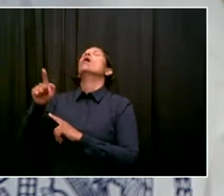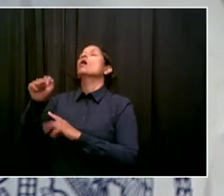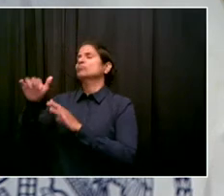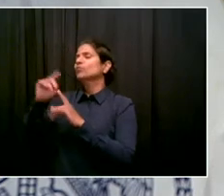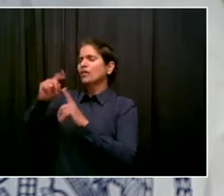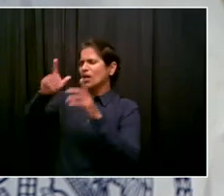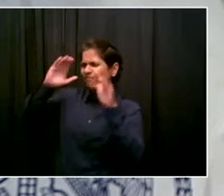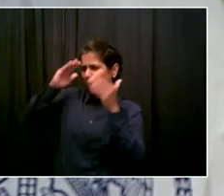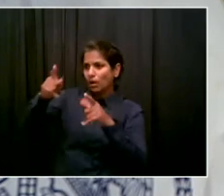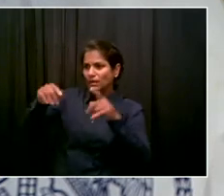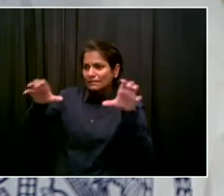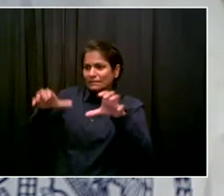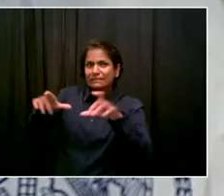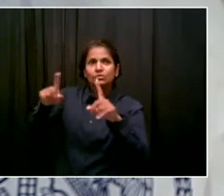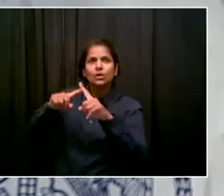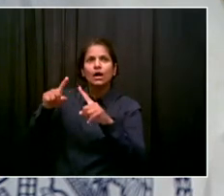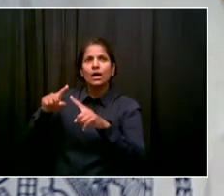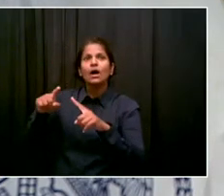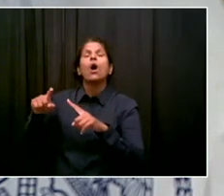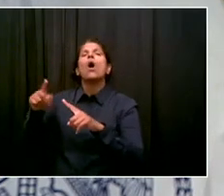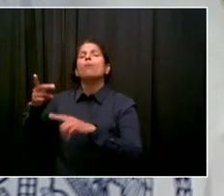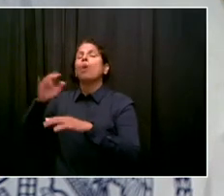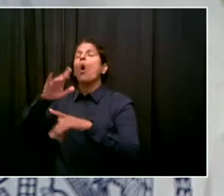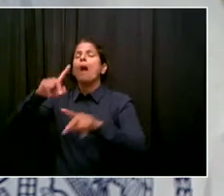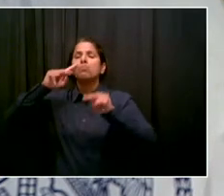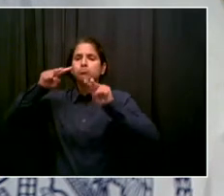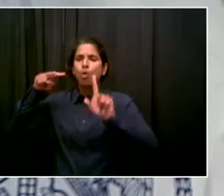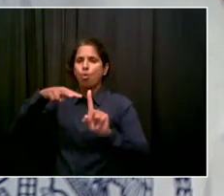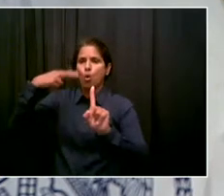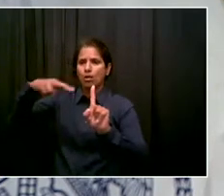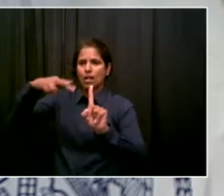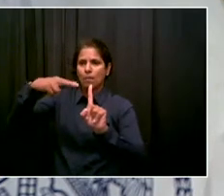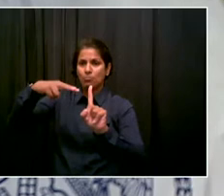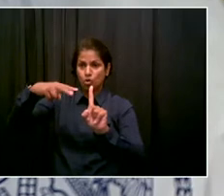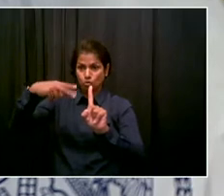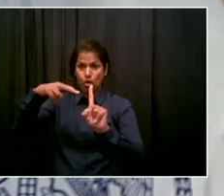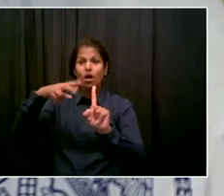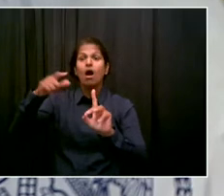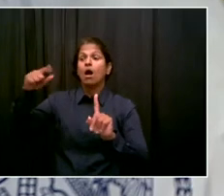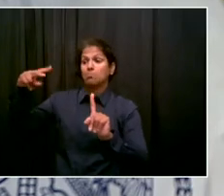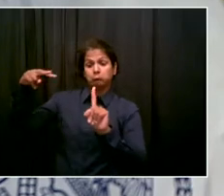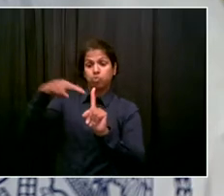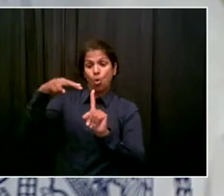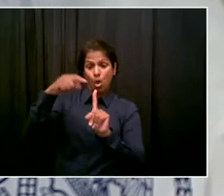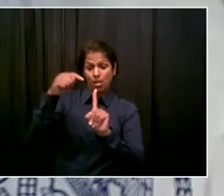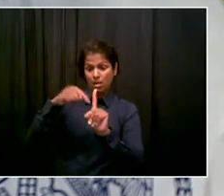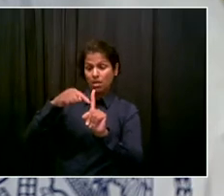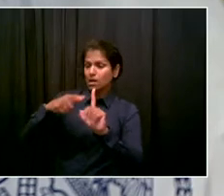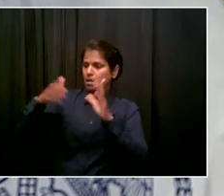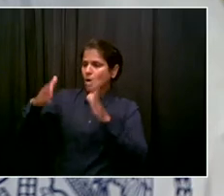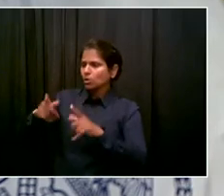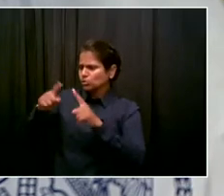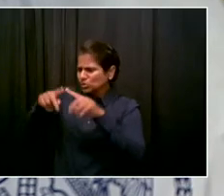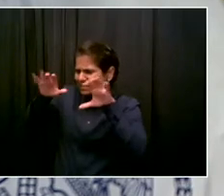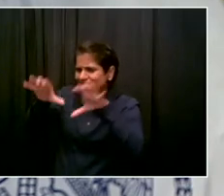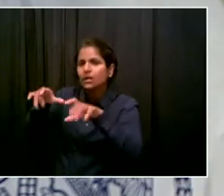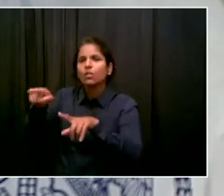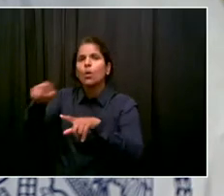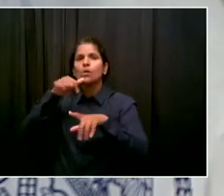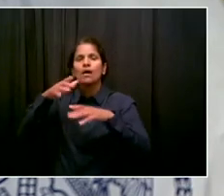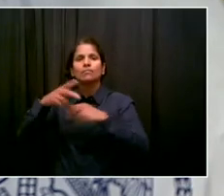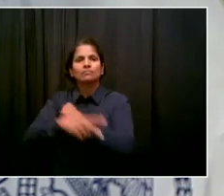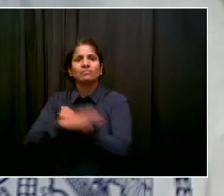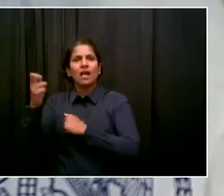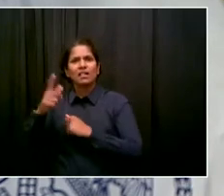that our office of criminal justice, and I'll turn to Marco Soler in a moment, who's the director. Our office of criminal